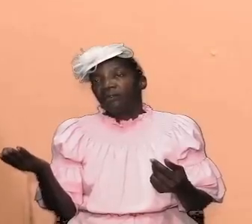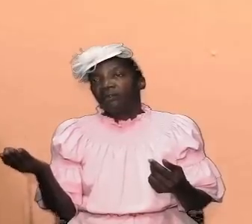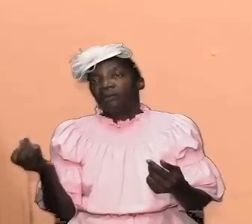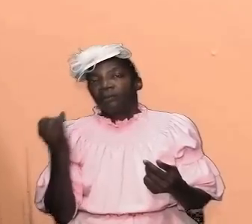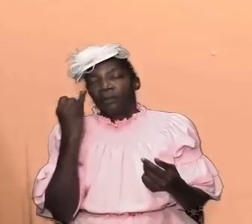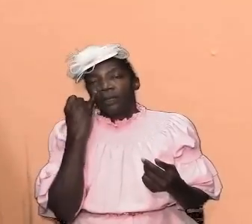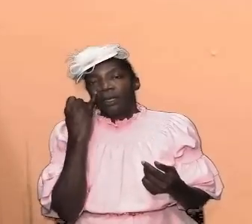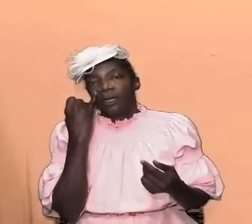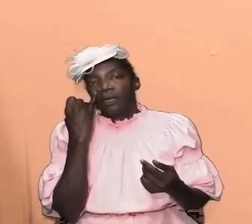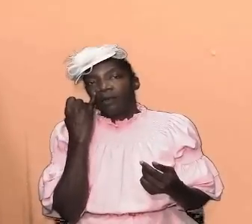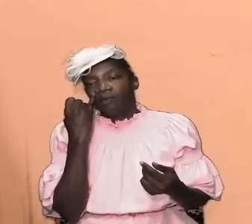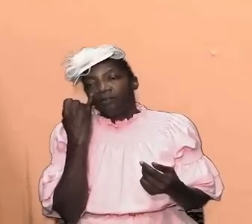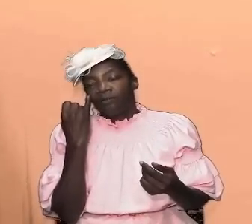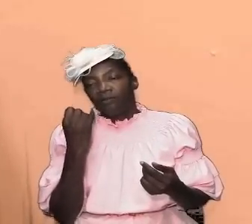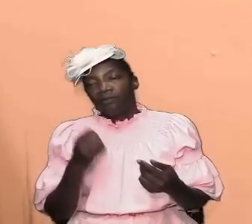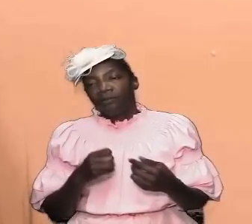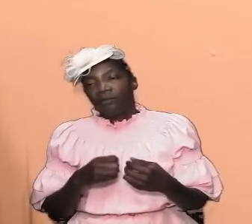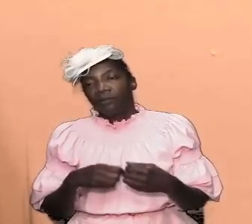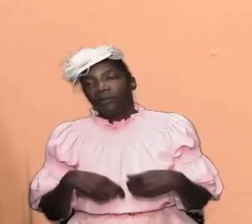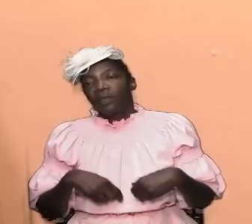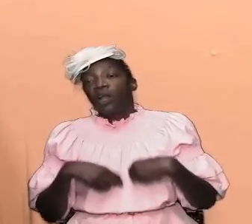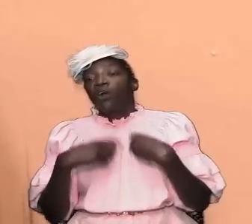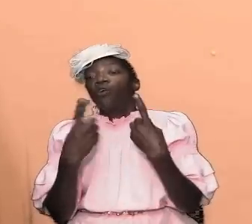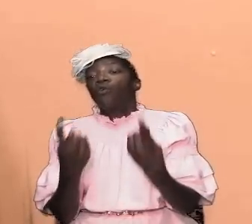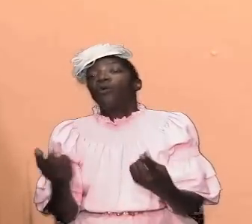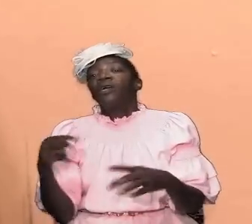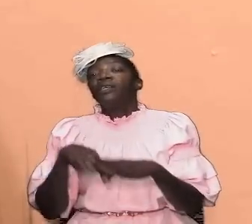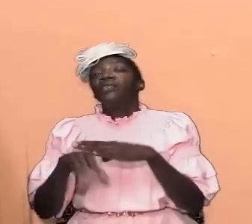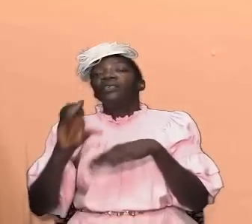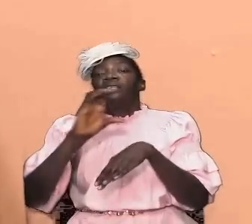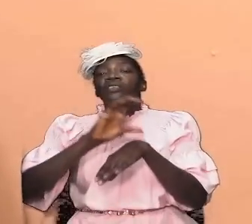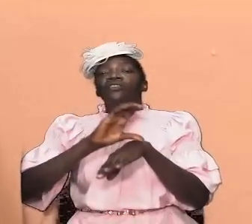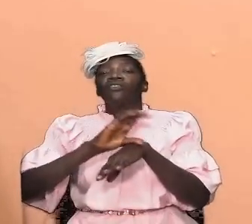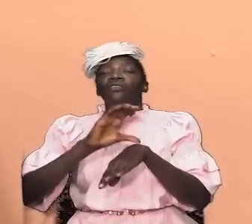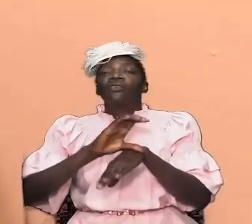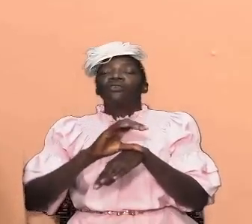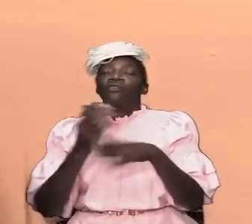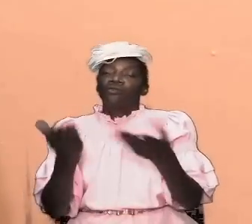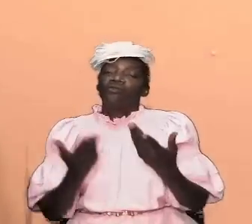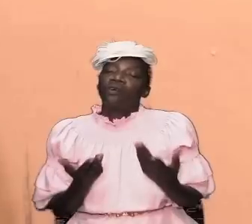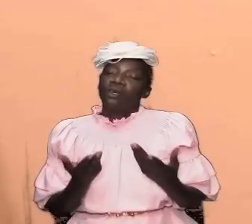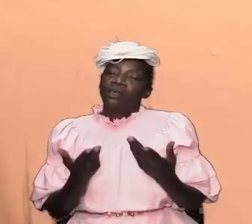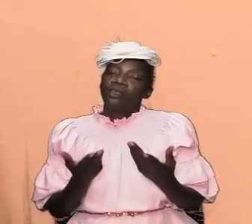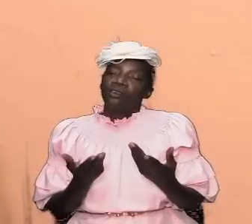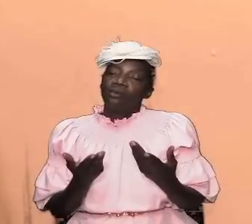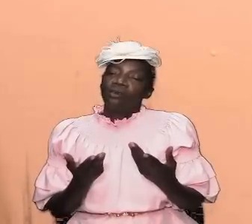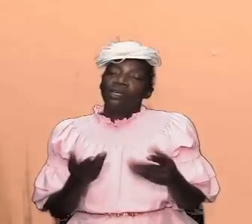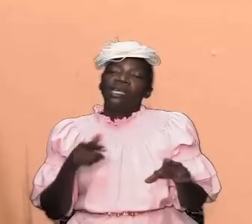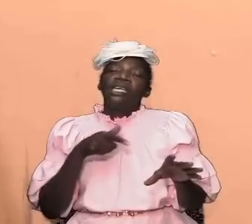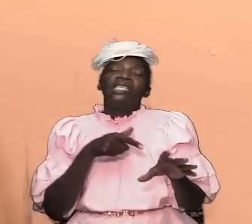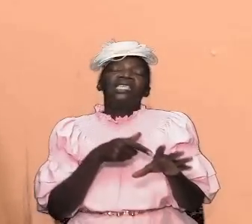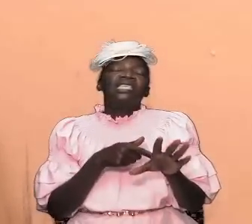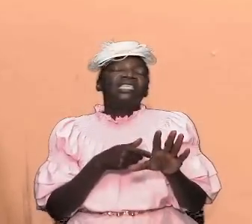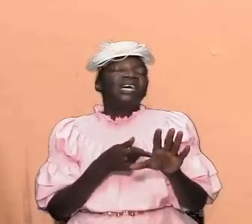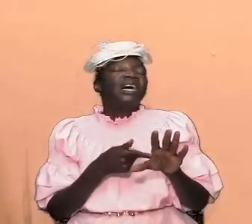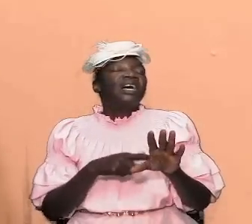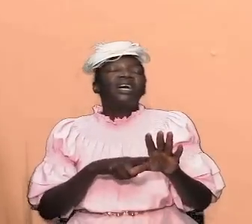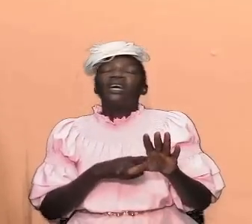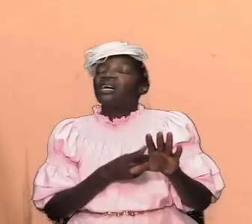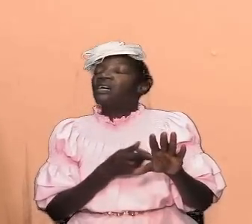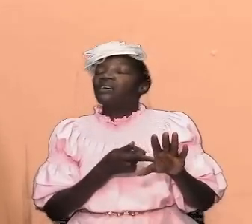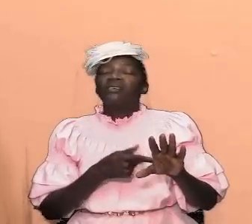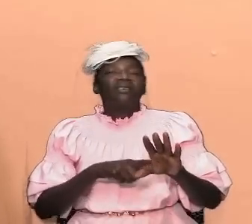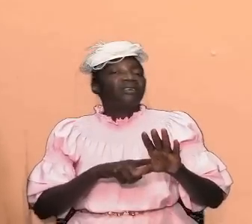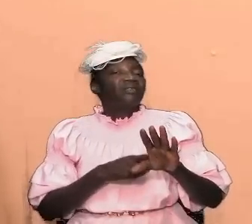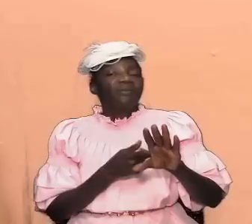brothers and sisters we are going to be going into the church i believe we want to take it from the very beginning we are going to be building